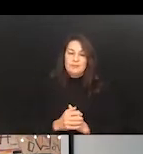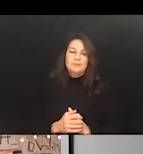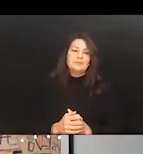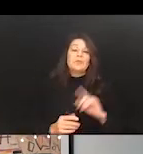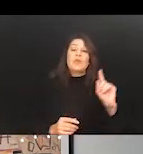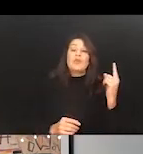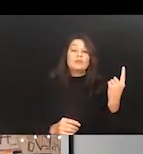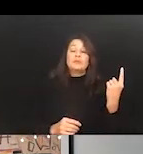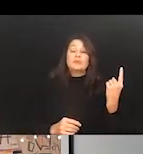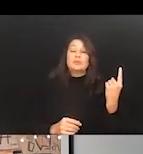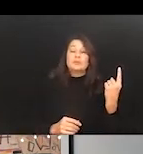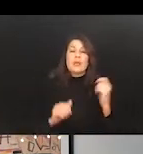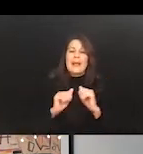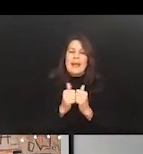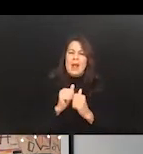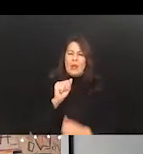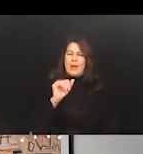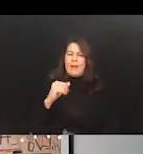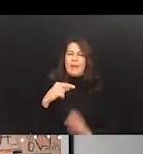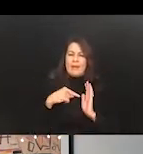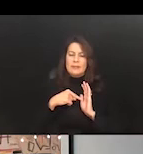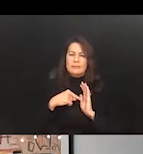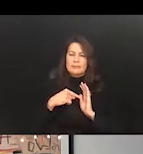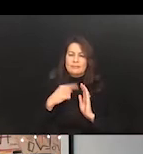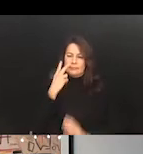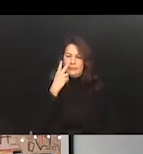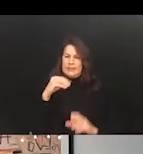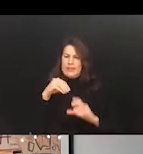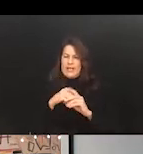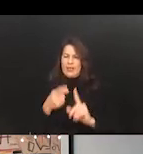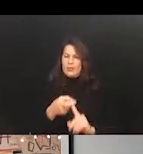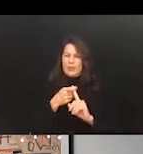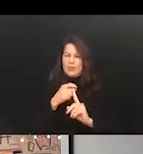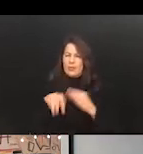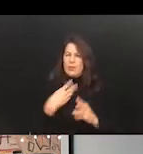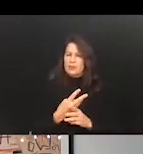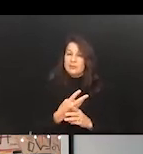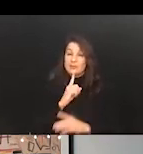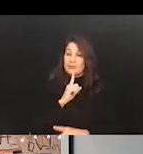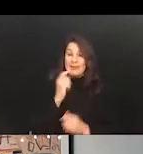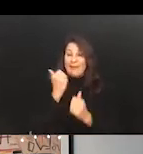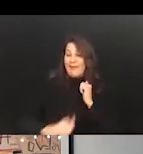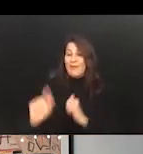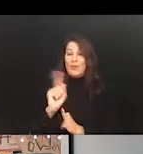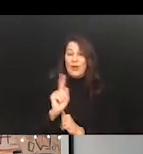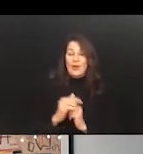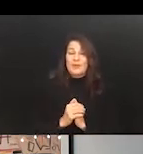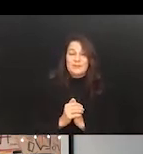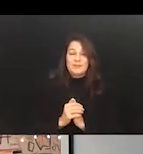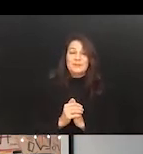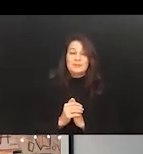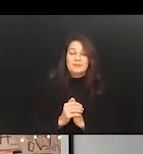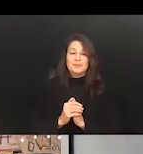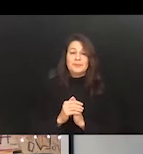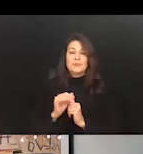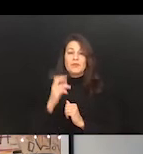how is AI showing up in the recruiting world really everywhere again? So if you just